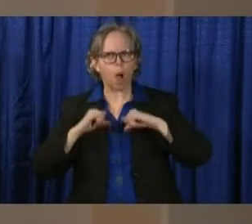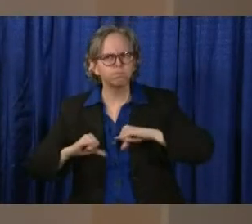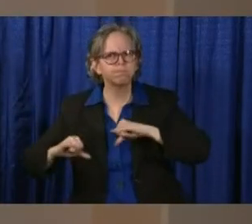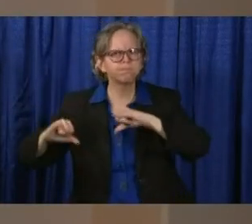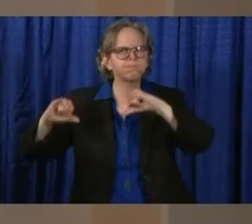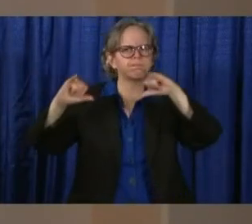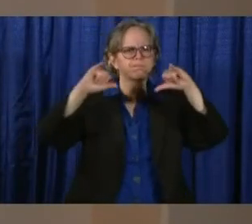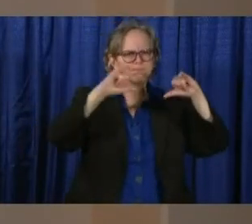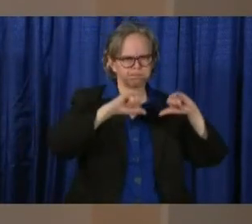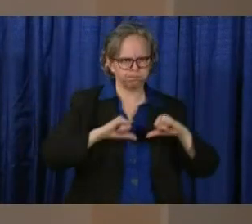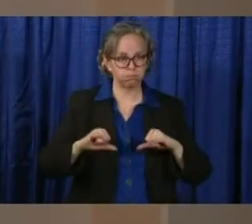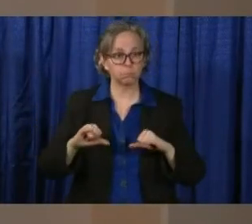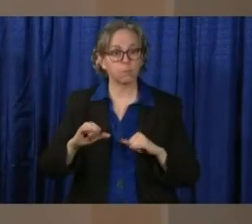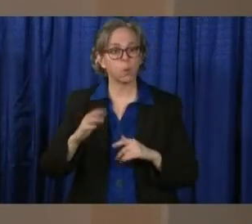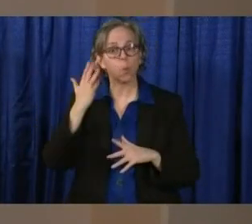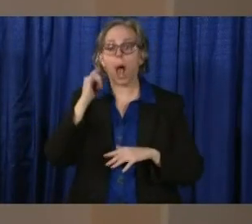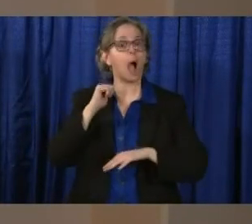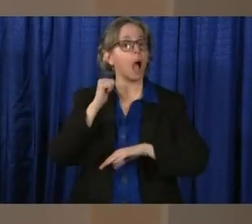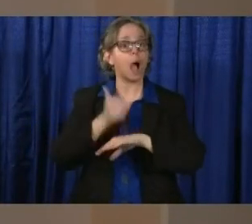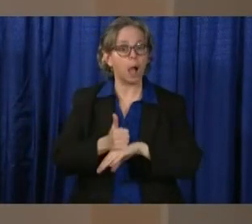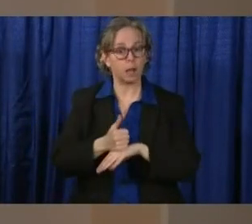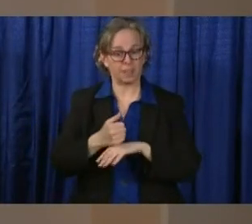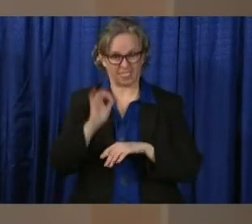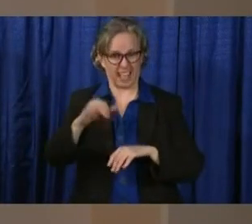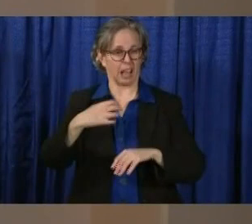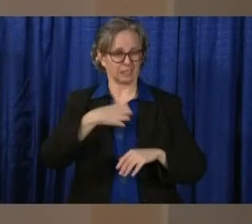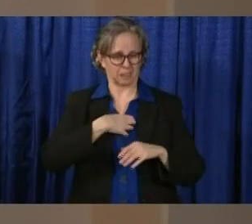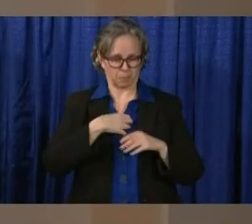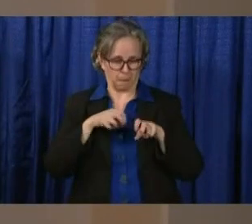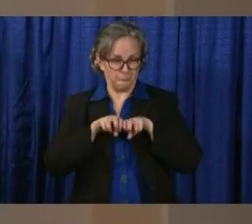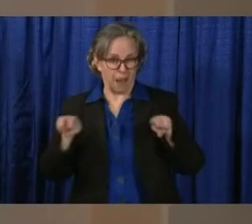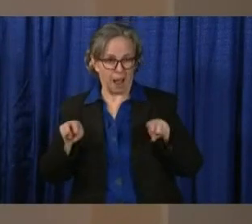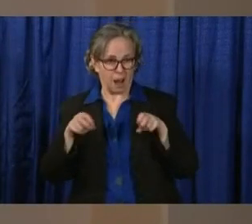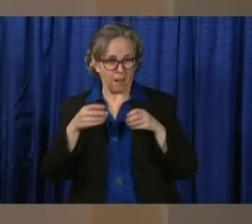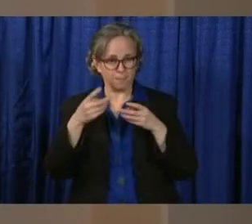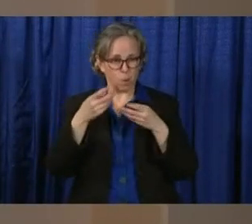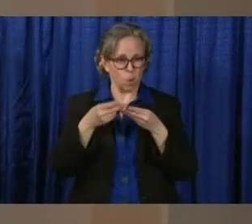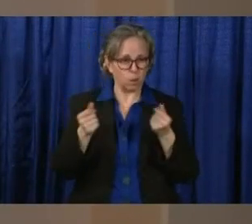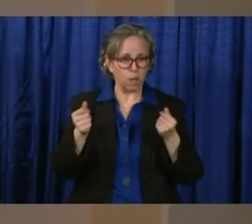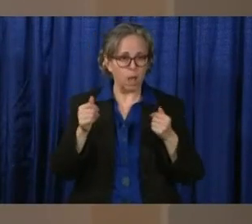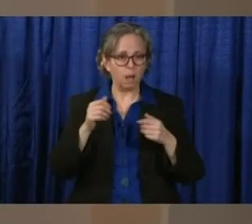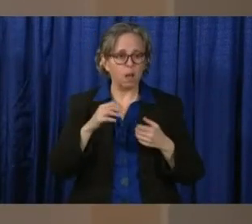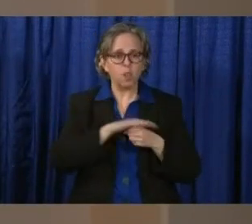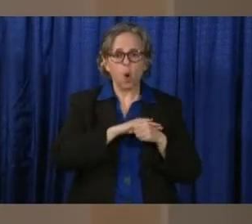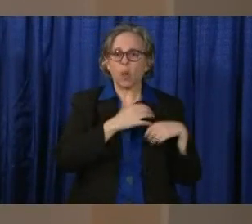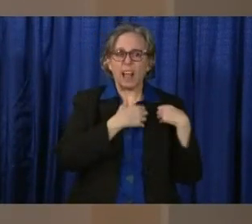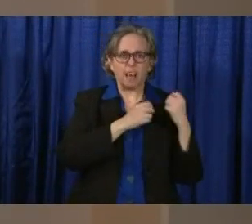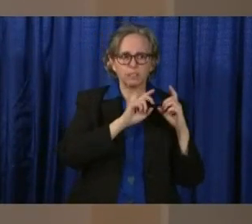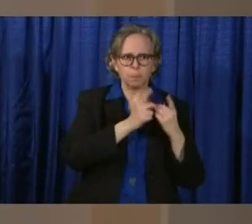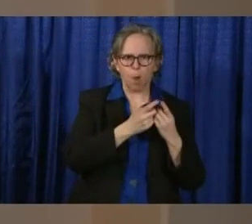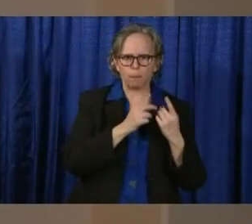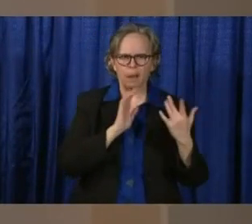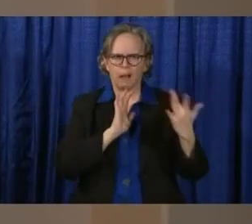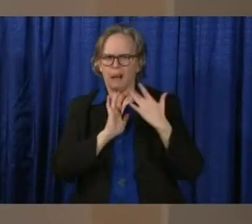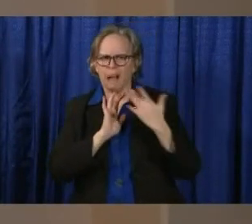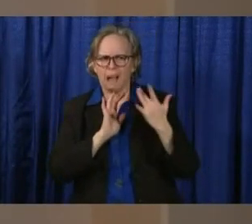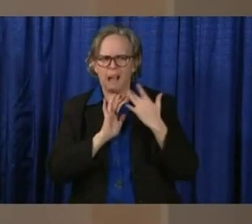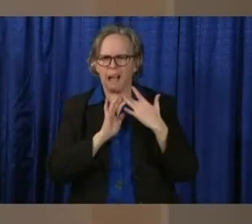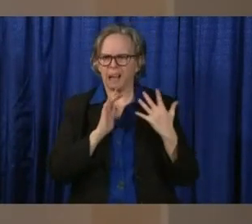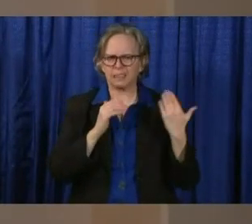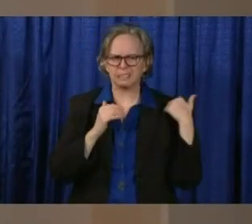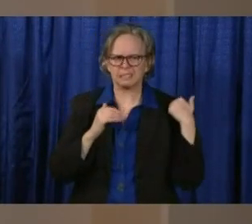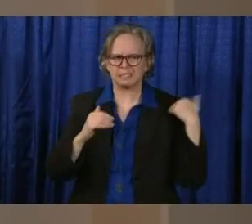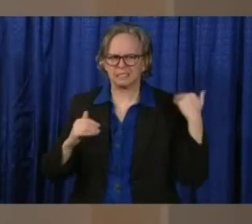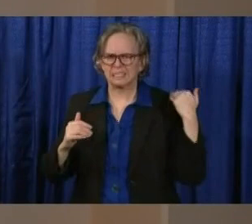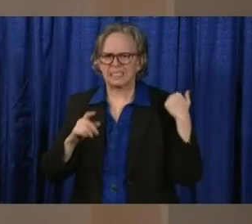for the Dispute Resolution Commission. We heard this from local health departments and local elected officials that they wanted someplace at the state to try to